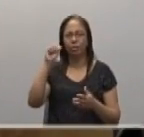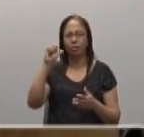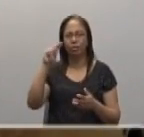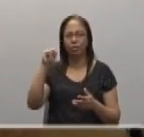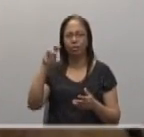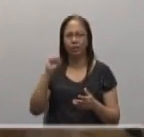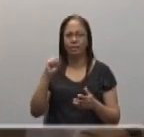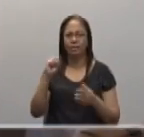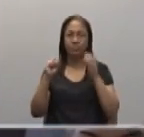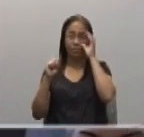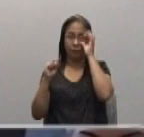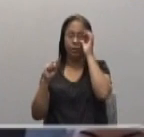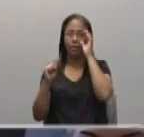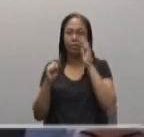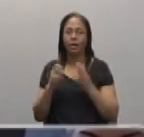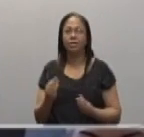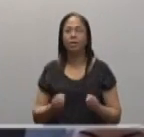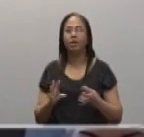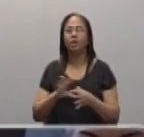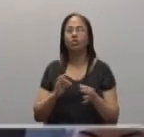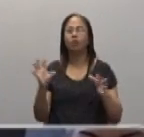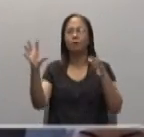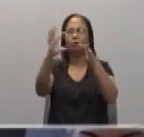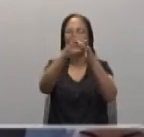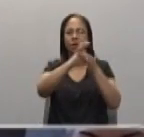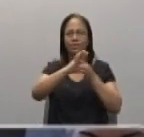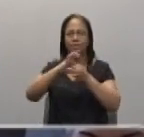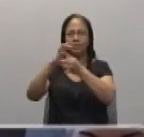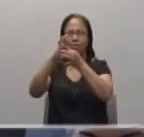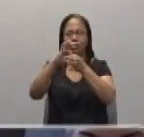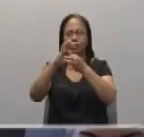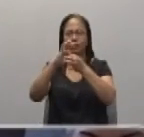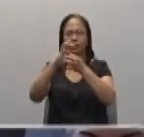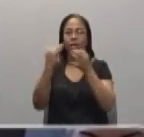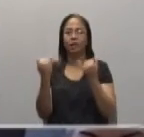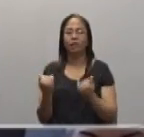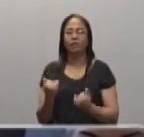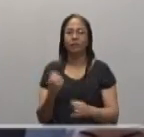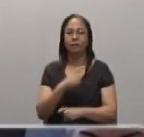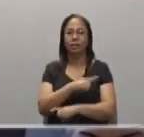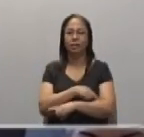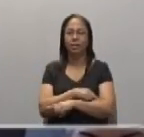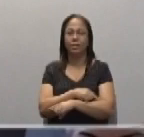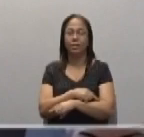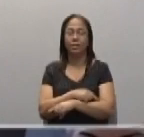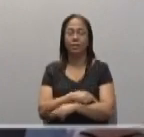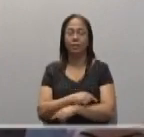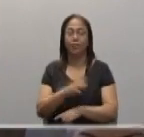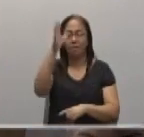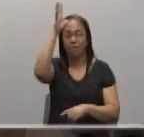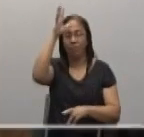ministry of reconciliation. I think that today, you know, we are celebrating Father's Day.